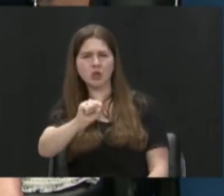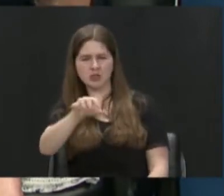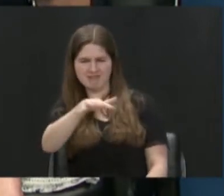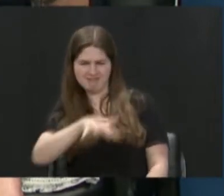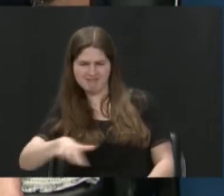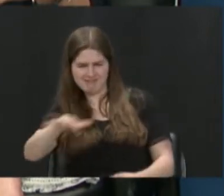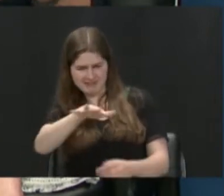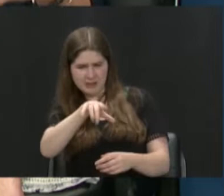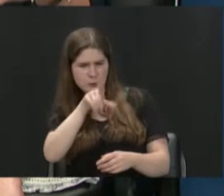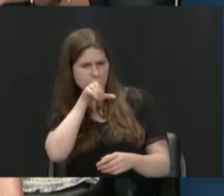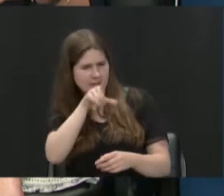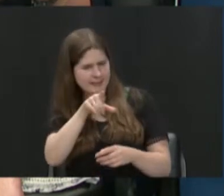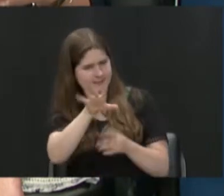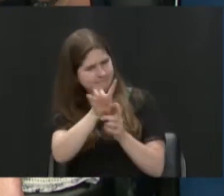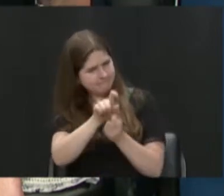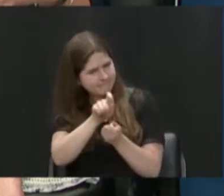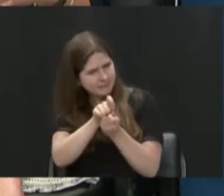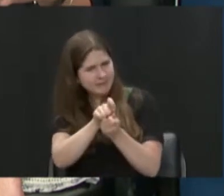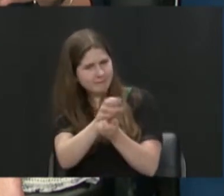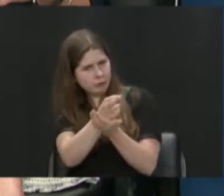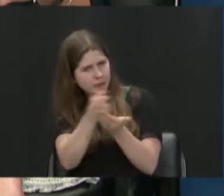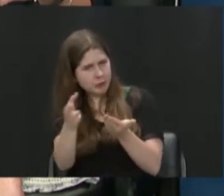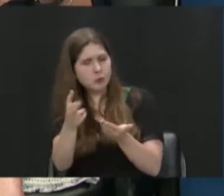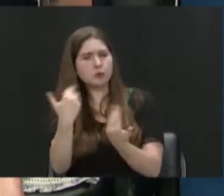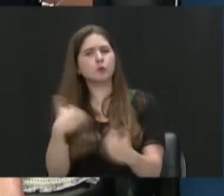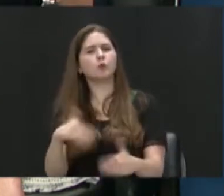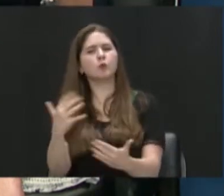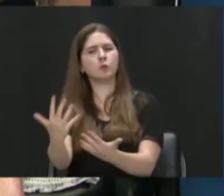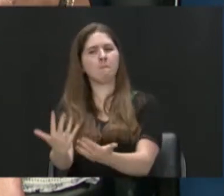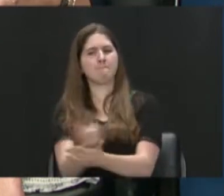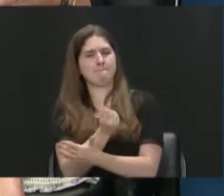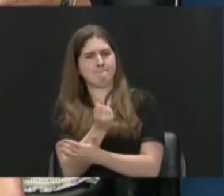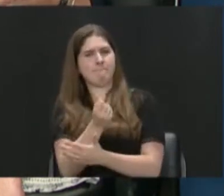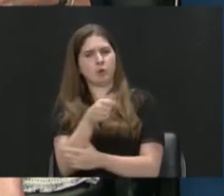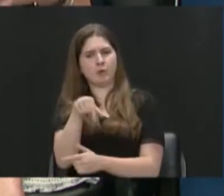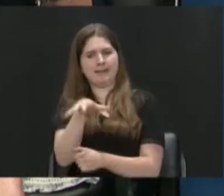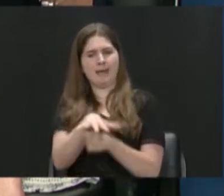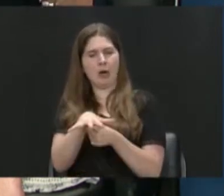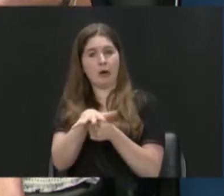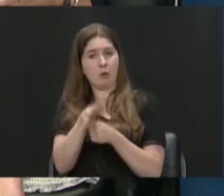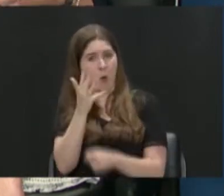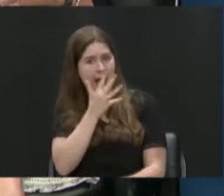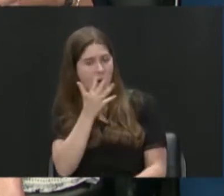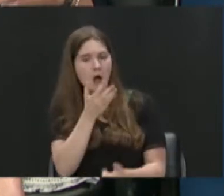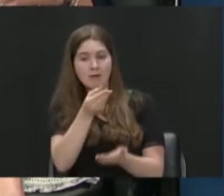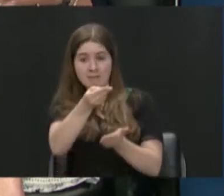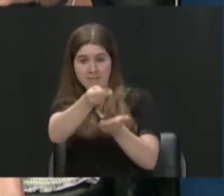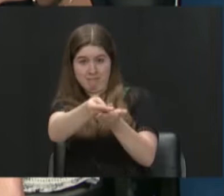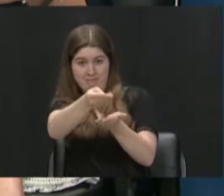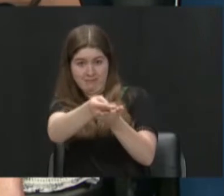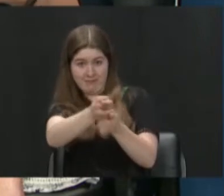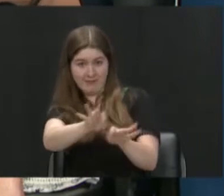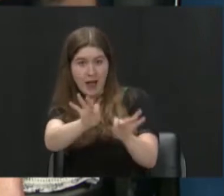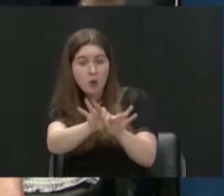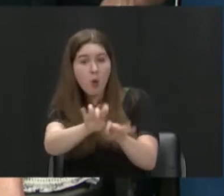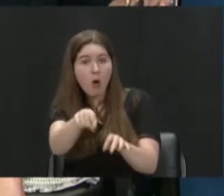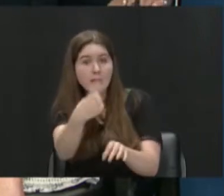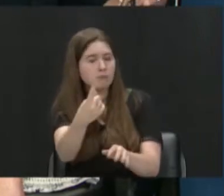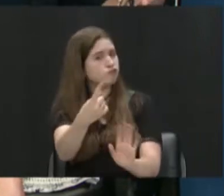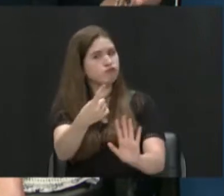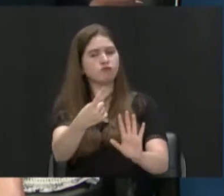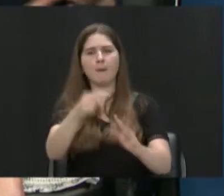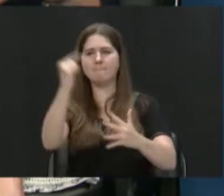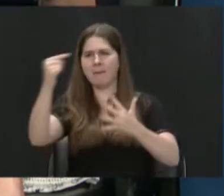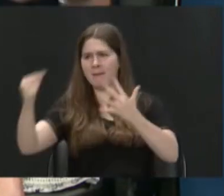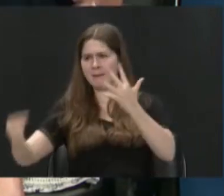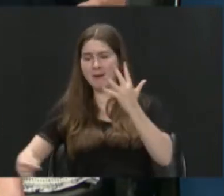strategic and valuable resource and asset to our region. And not just economically valuable, but valuable in all ways,